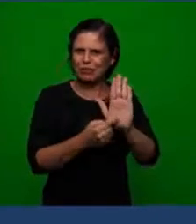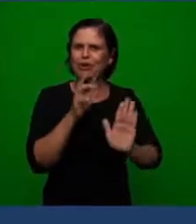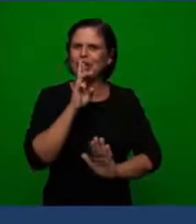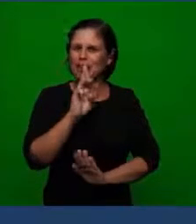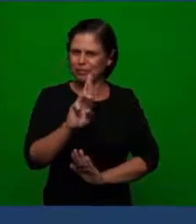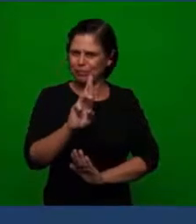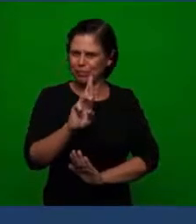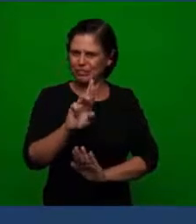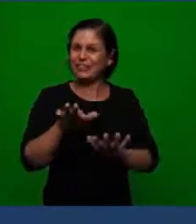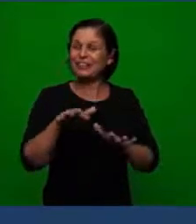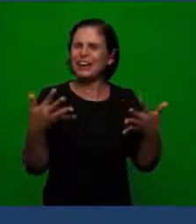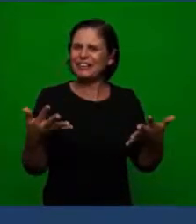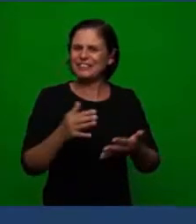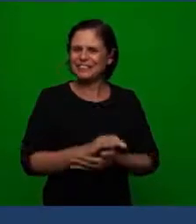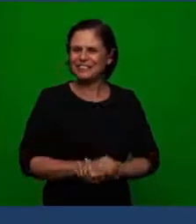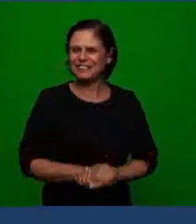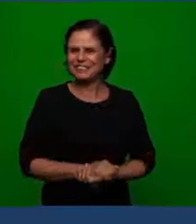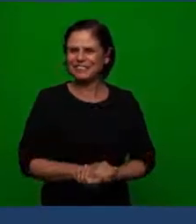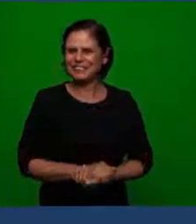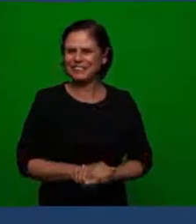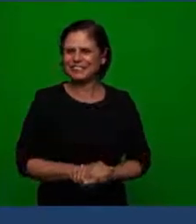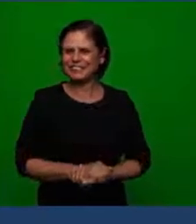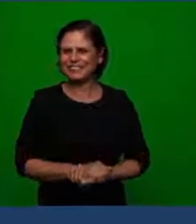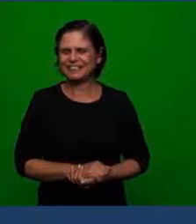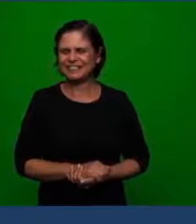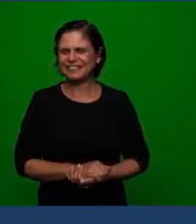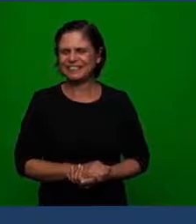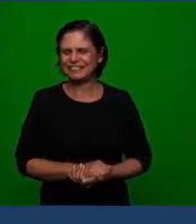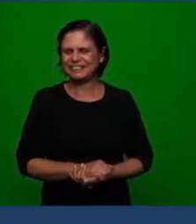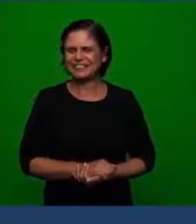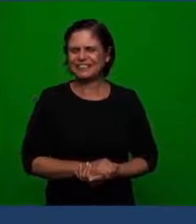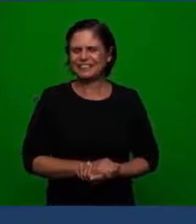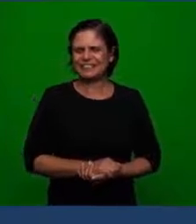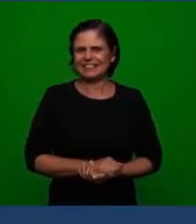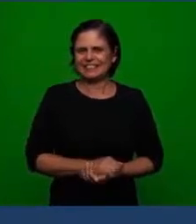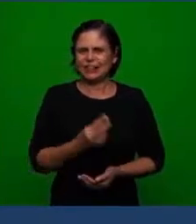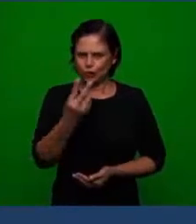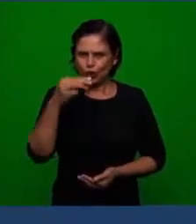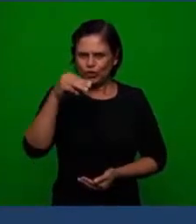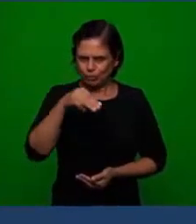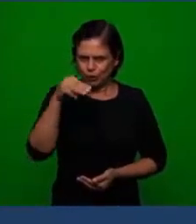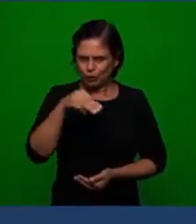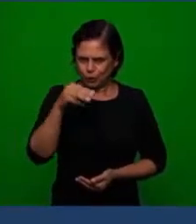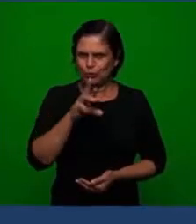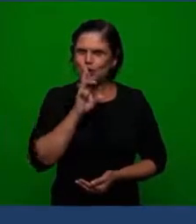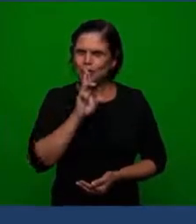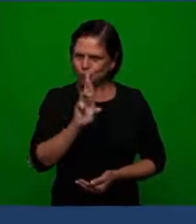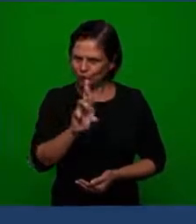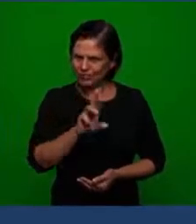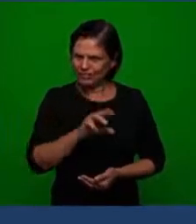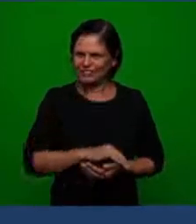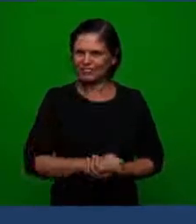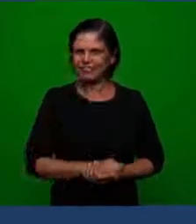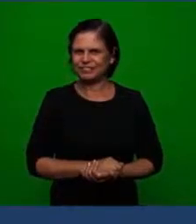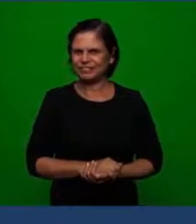to the previous question so now I'm going to allow the bread to have two minutes to answer